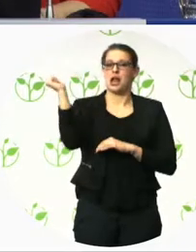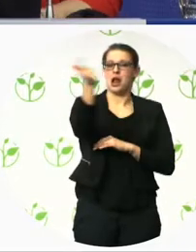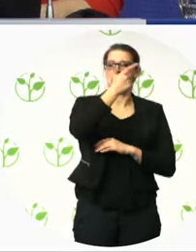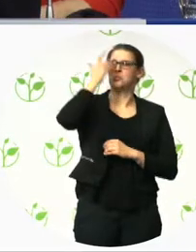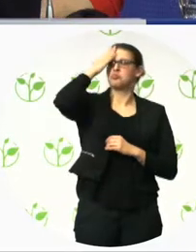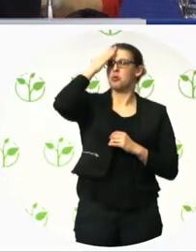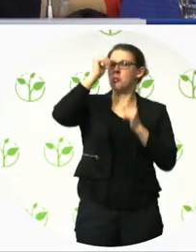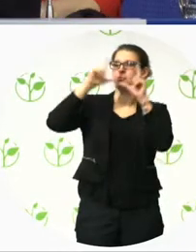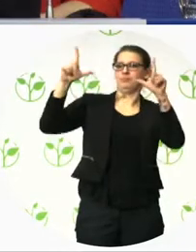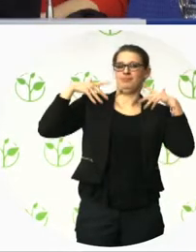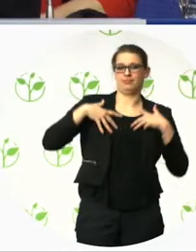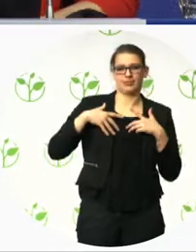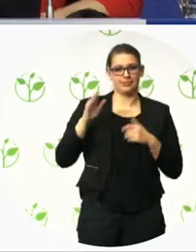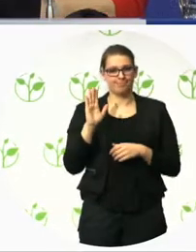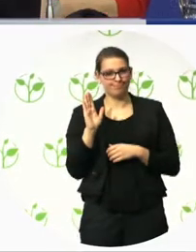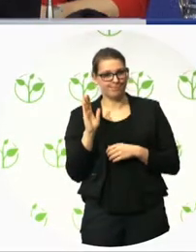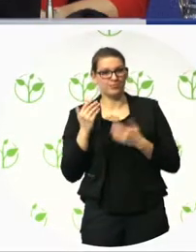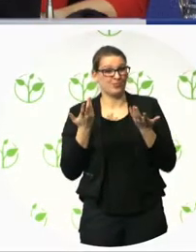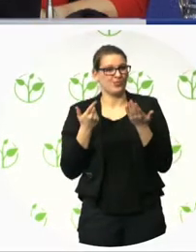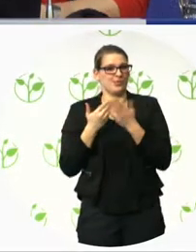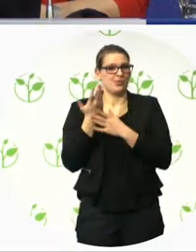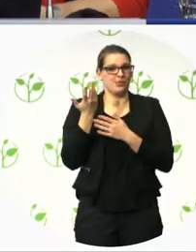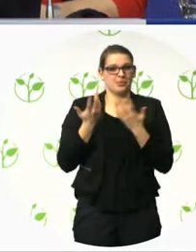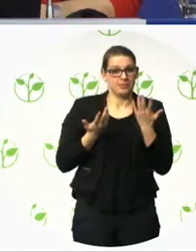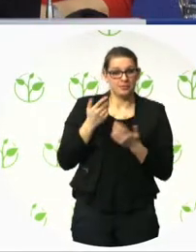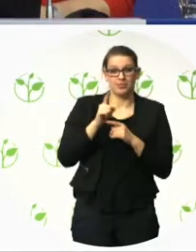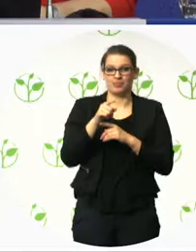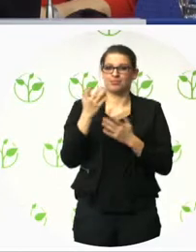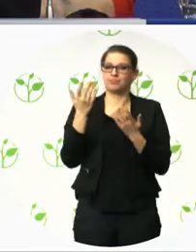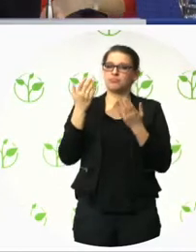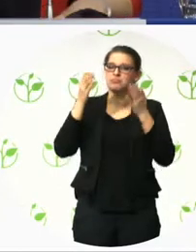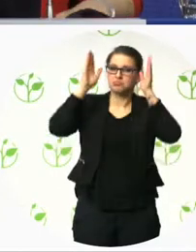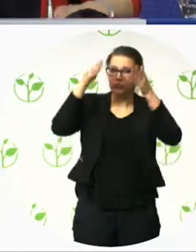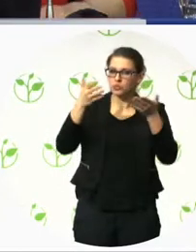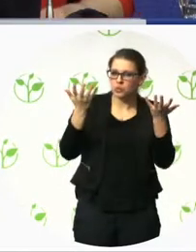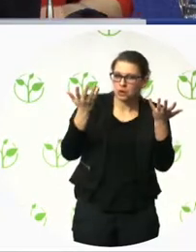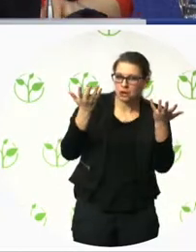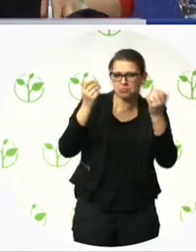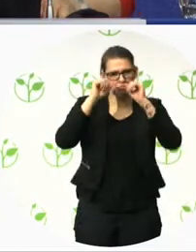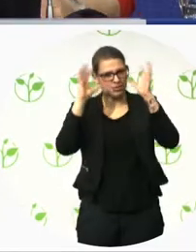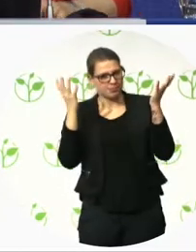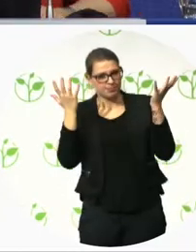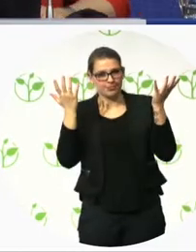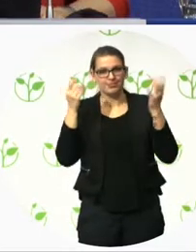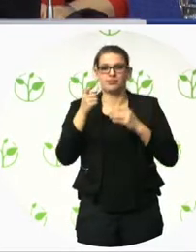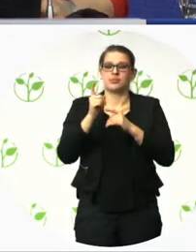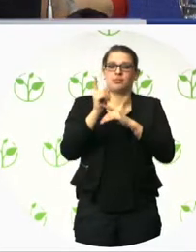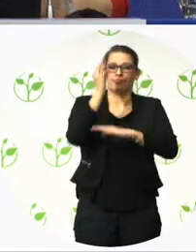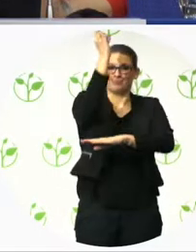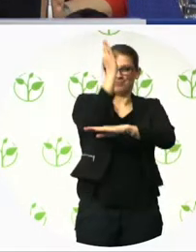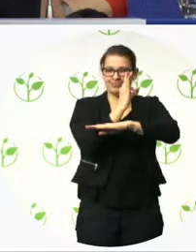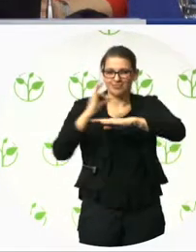Included those who we count on, architects and engineers. Even if it's much better,